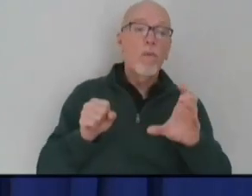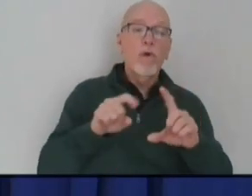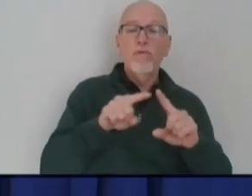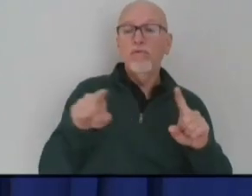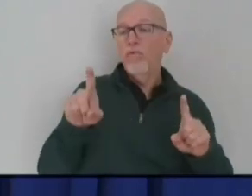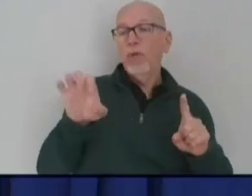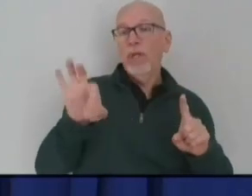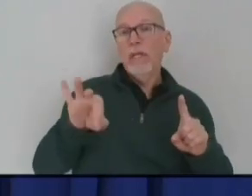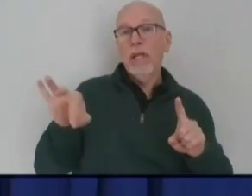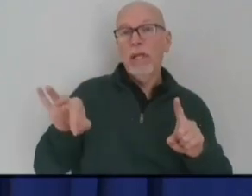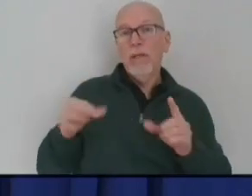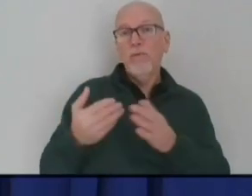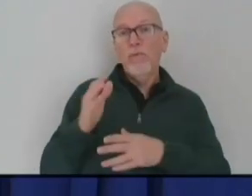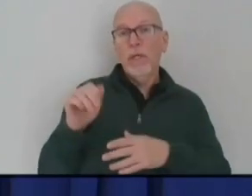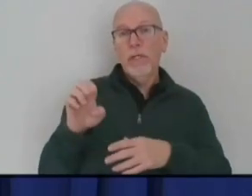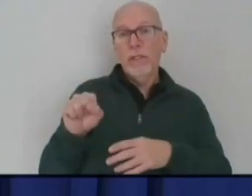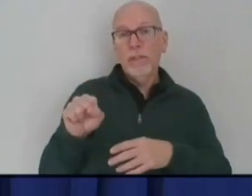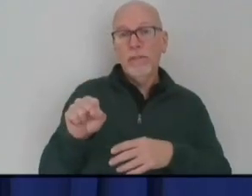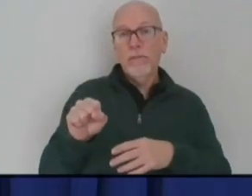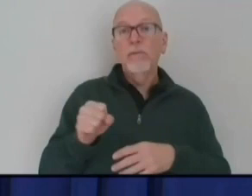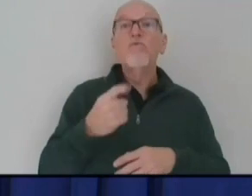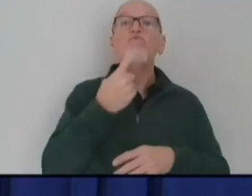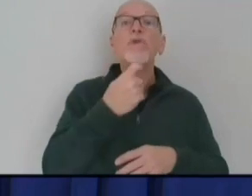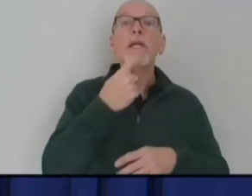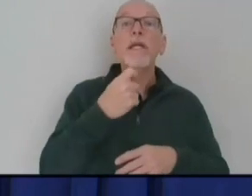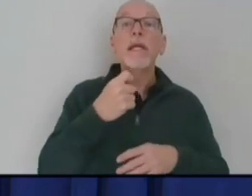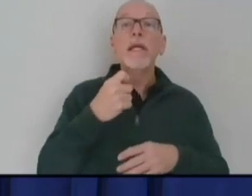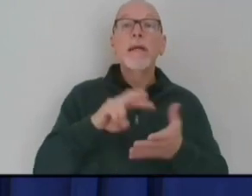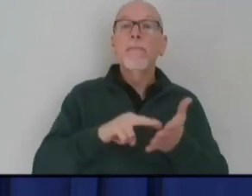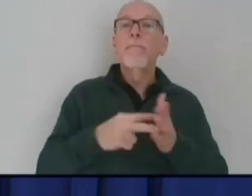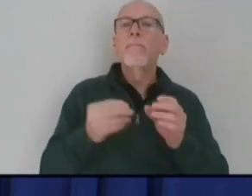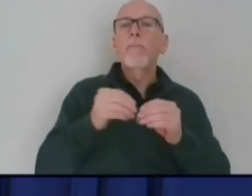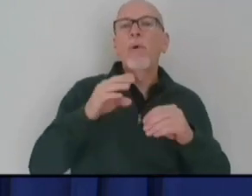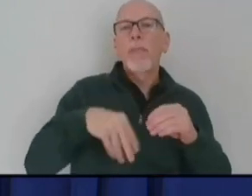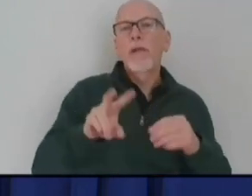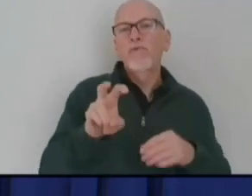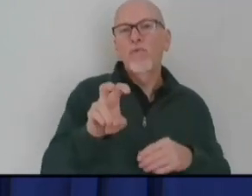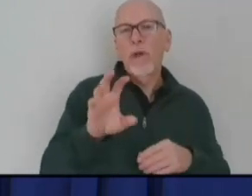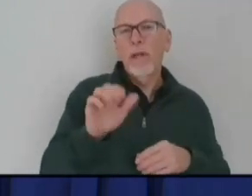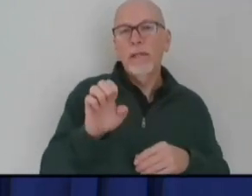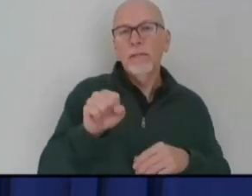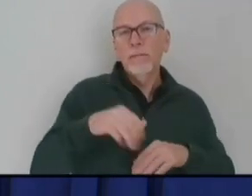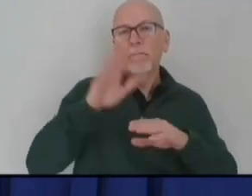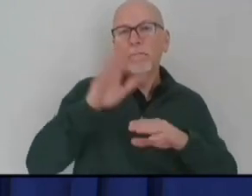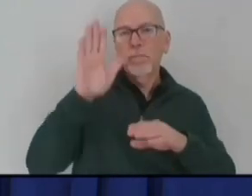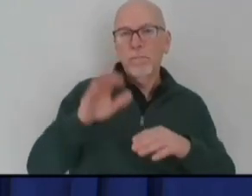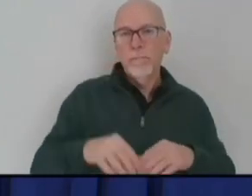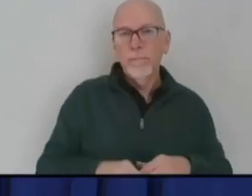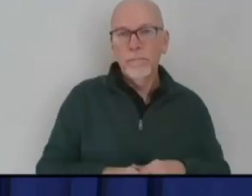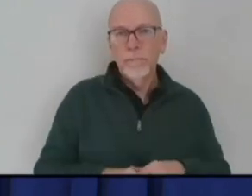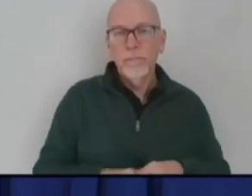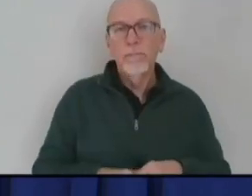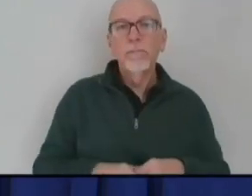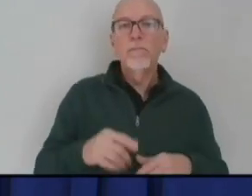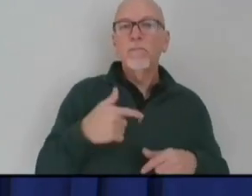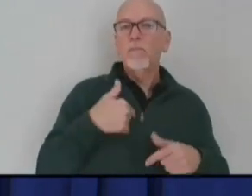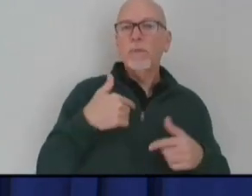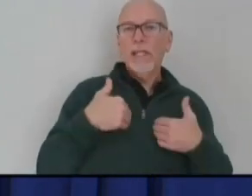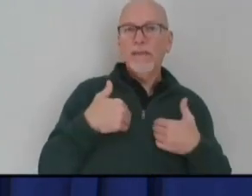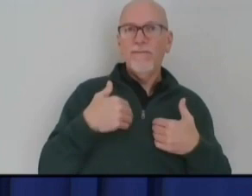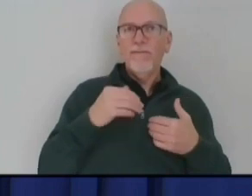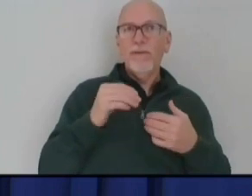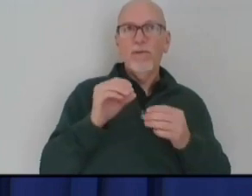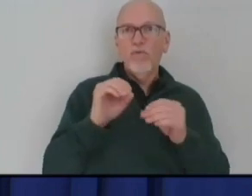new cases. And red, greater than 200 cases. We do not have a single county